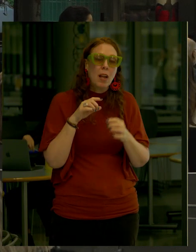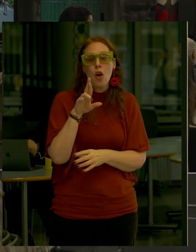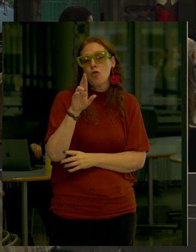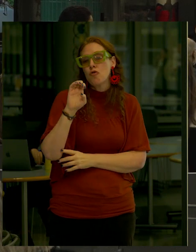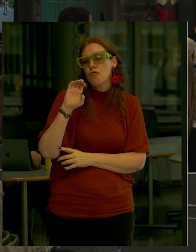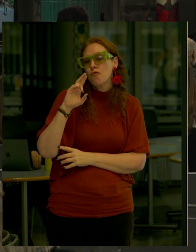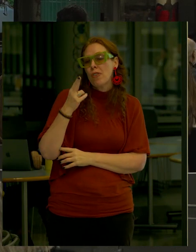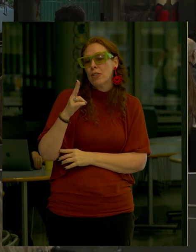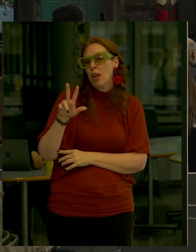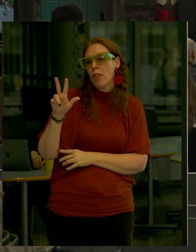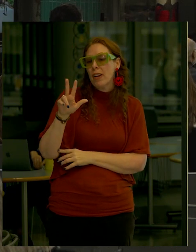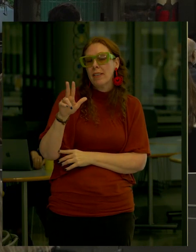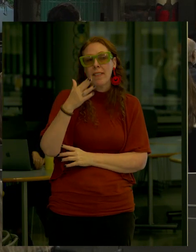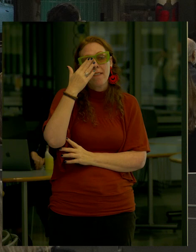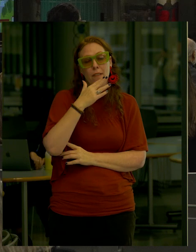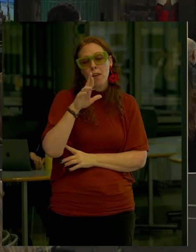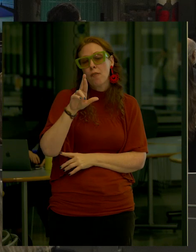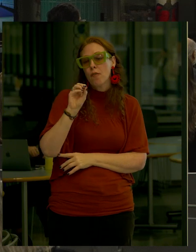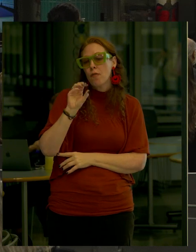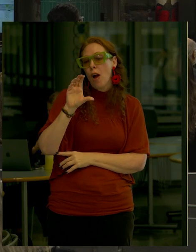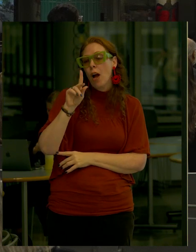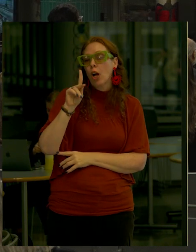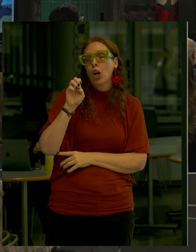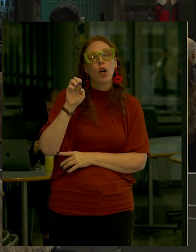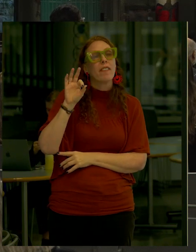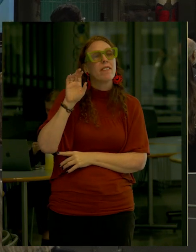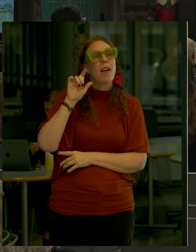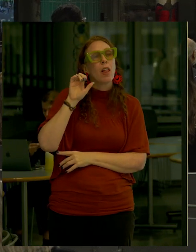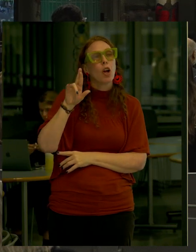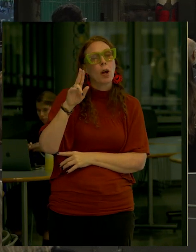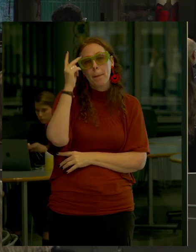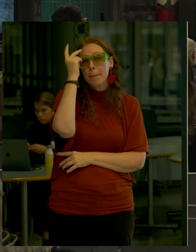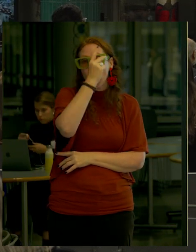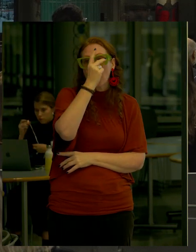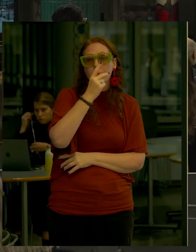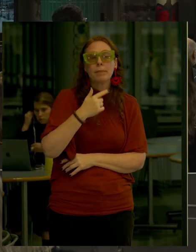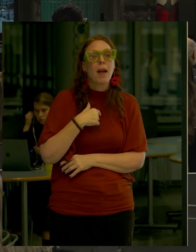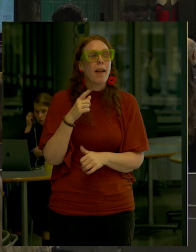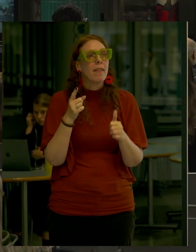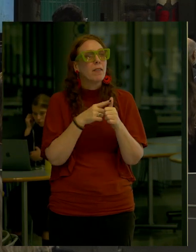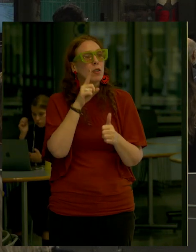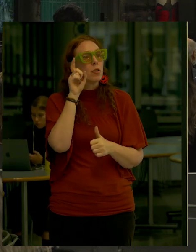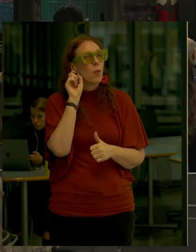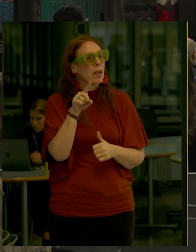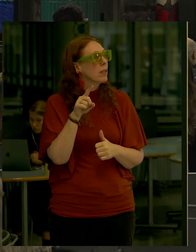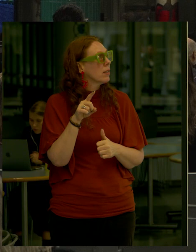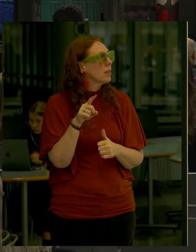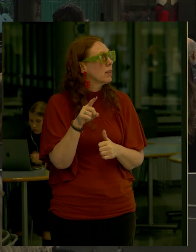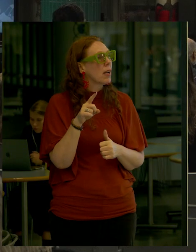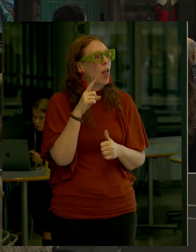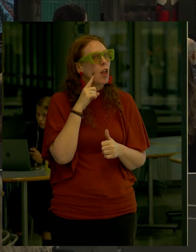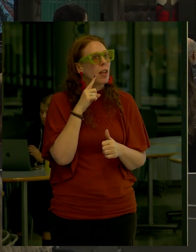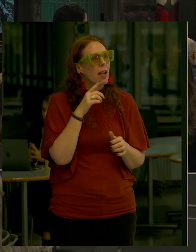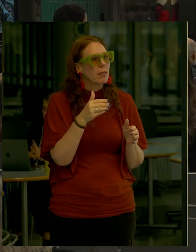3 in front of Rockefeller Park I'll make it really quick there's My first question would be When I look at it It looks like there's a